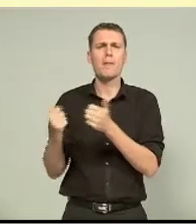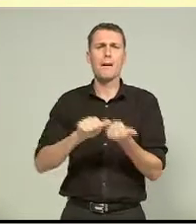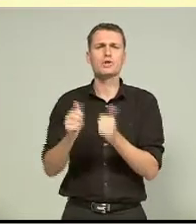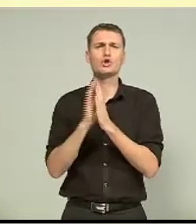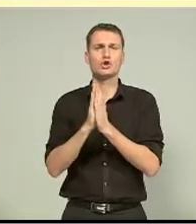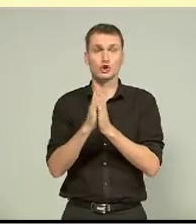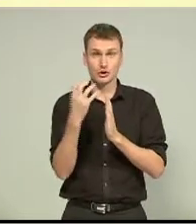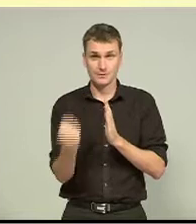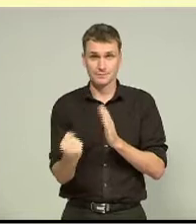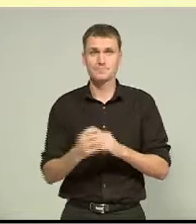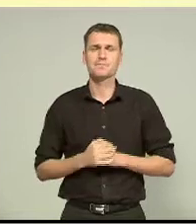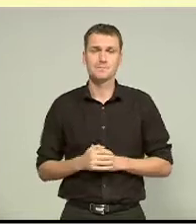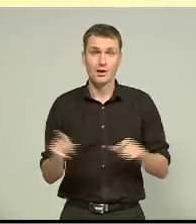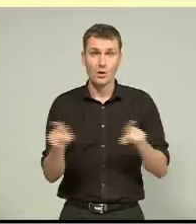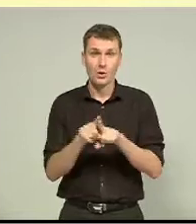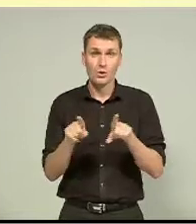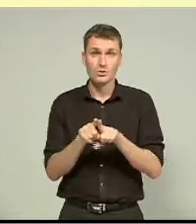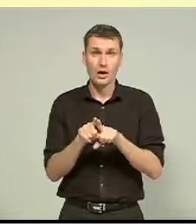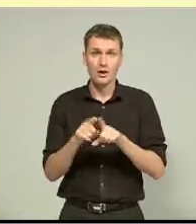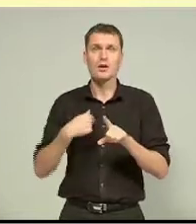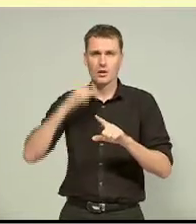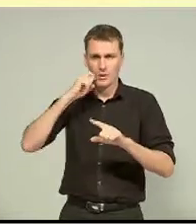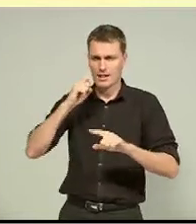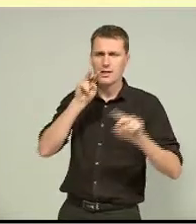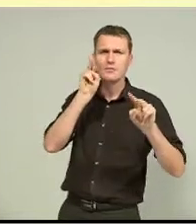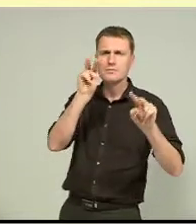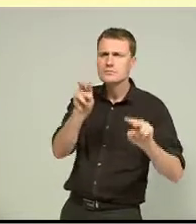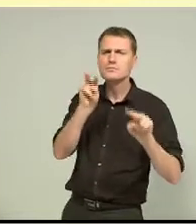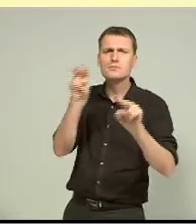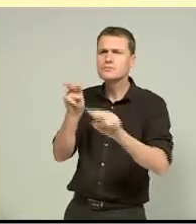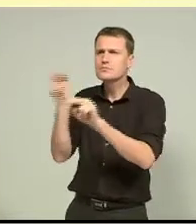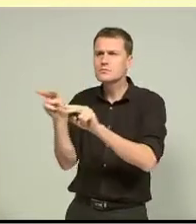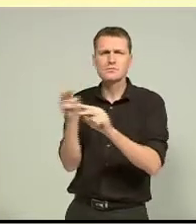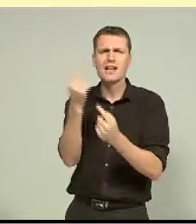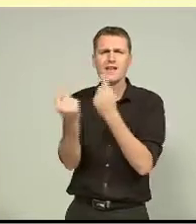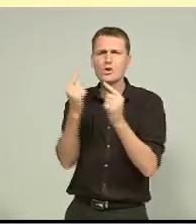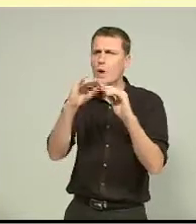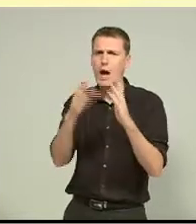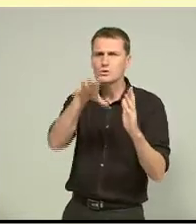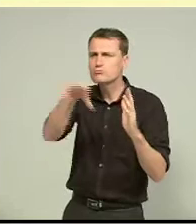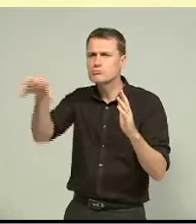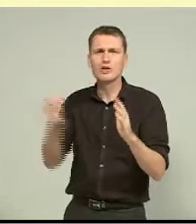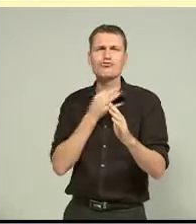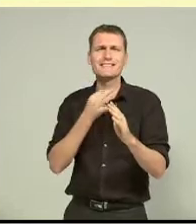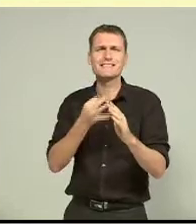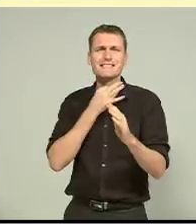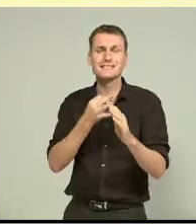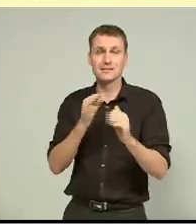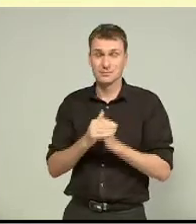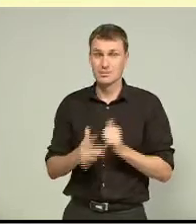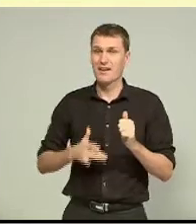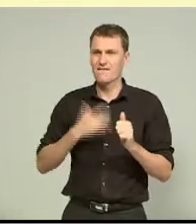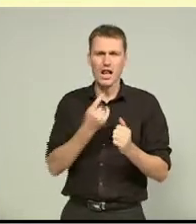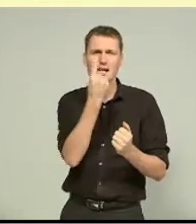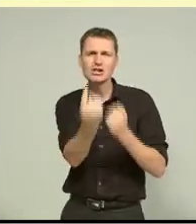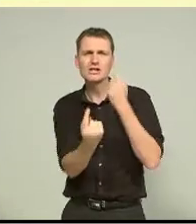will also continue to monitor where individual houses are under threat. It tends to be almost a property by